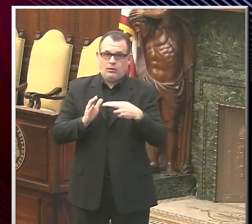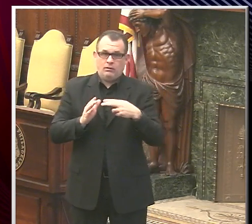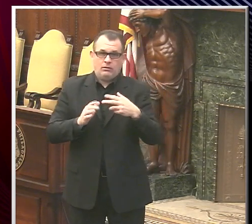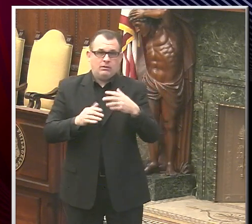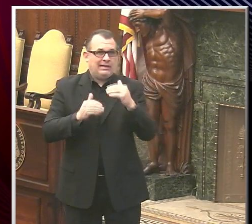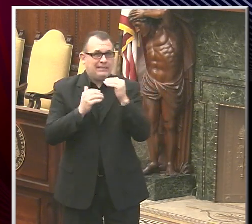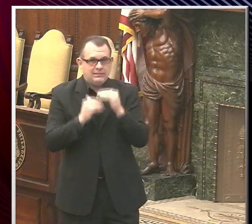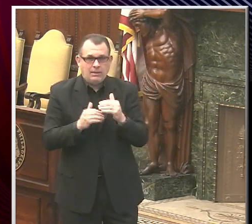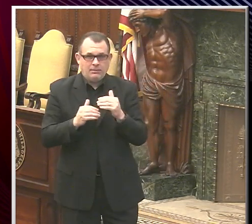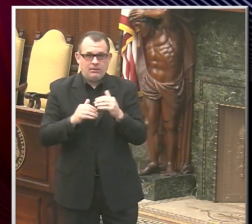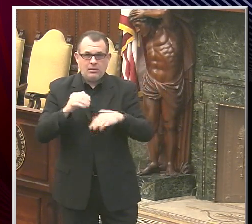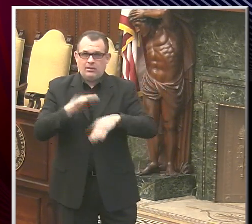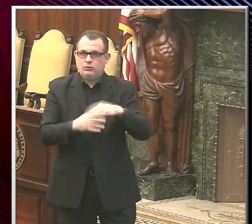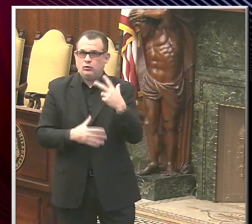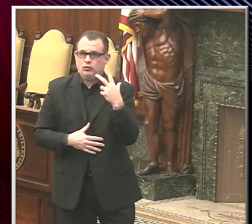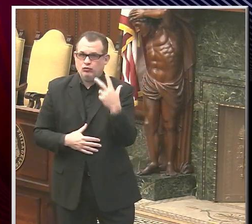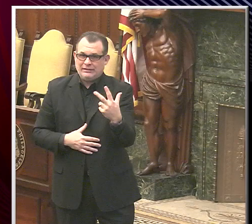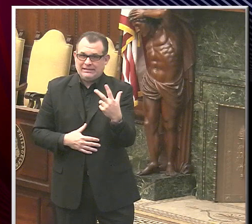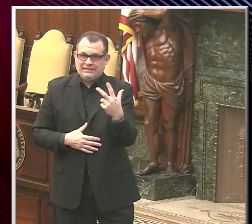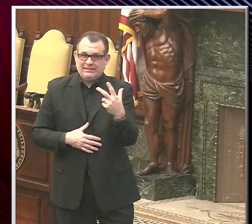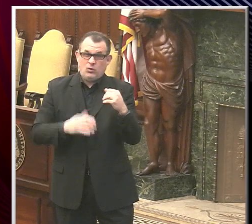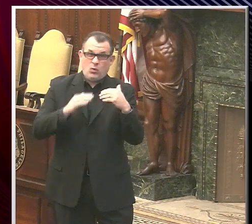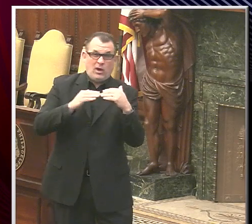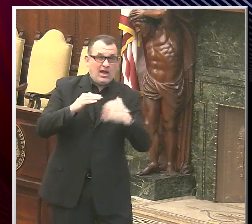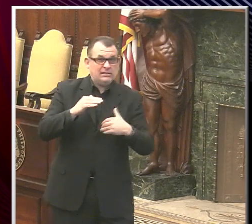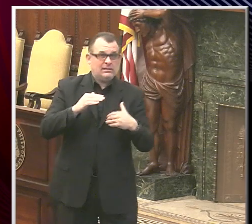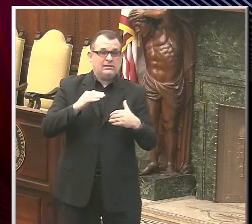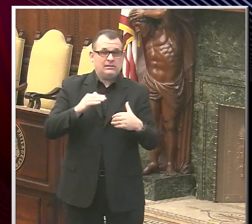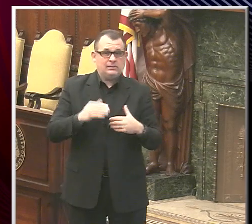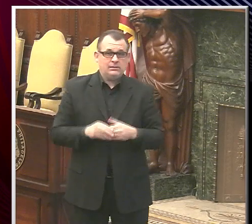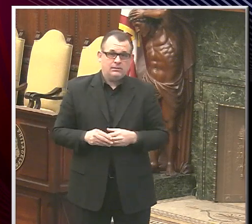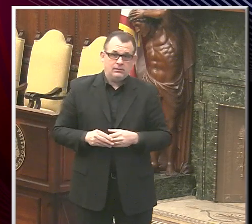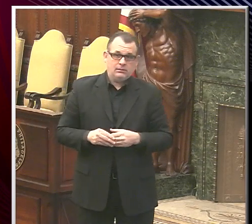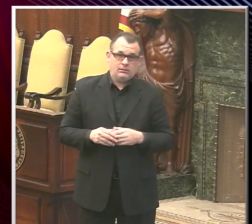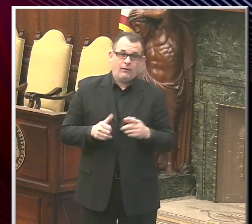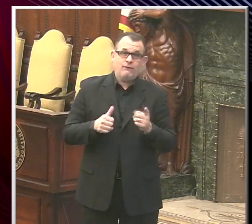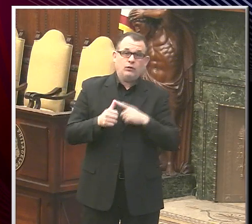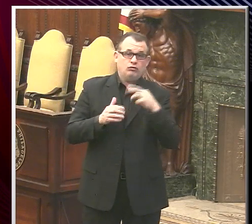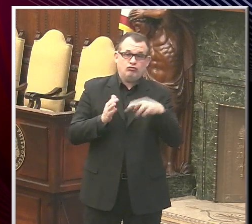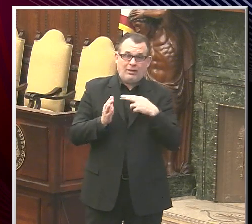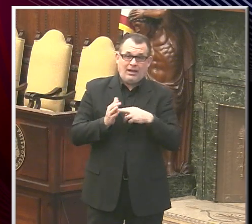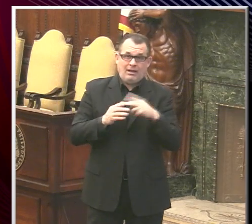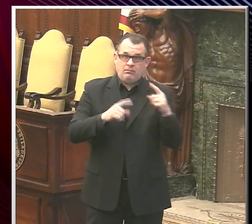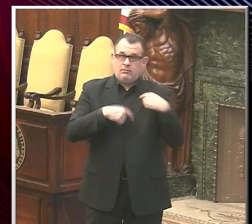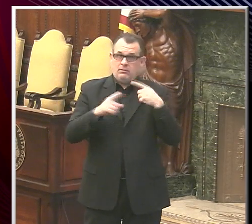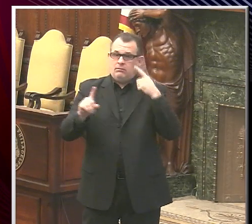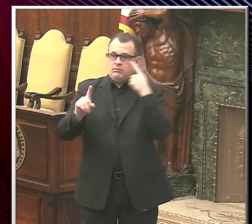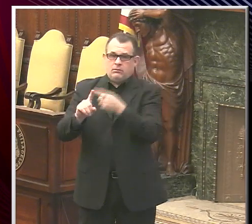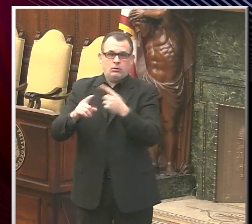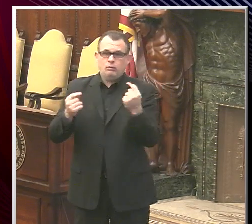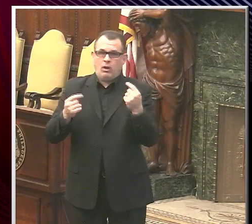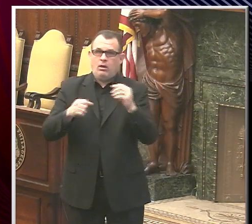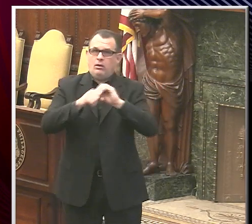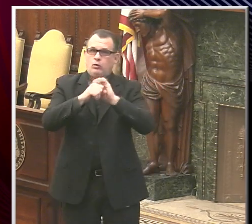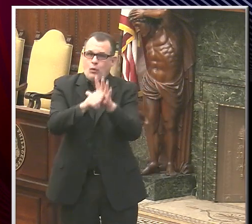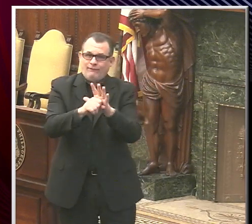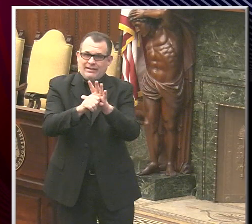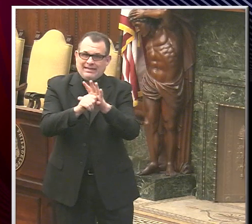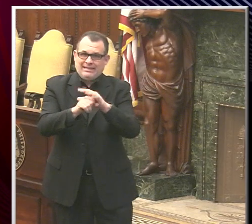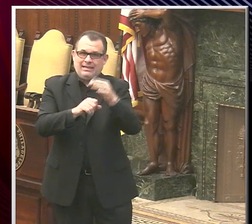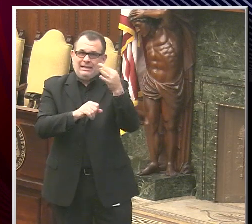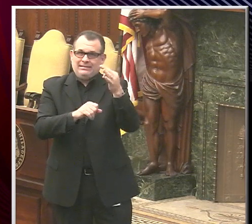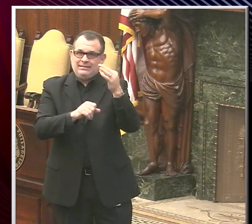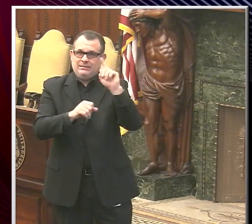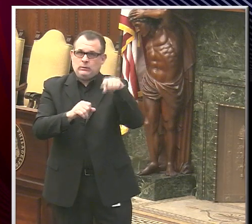questions to three or fewer. And we are limiting the first round of questions to the topic of COVID-19. If there's